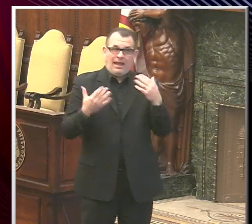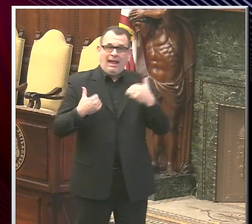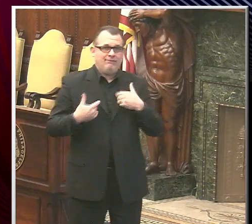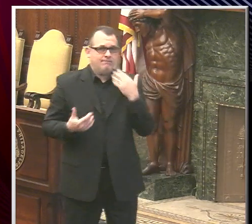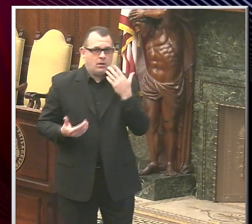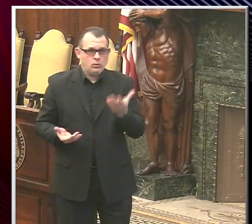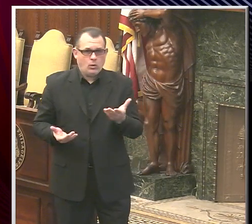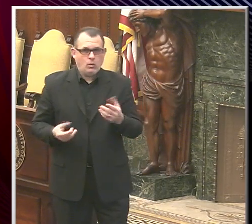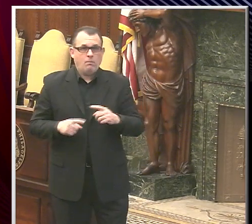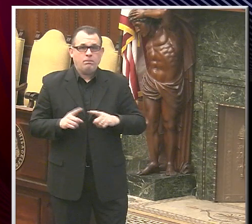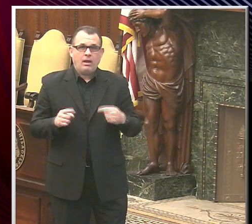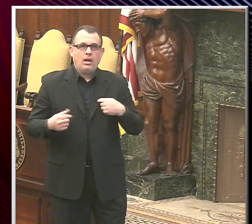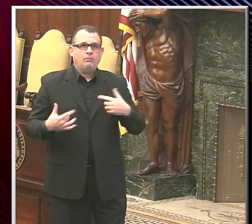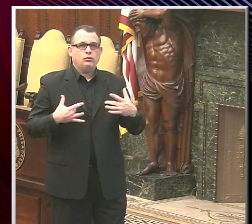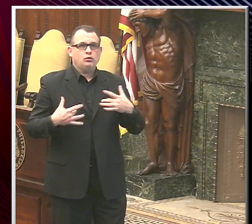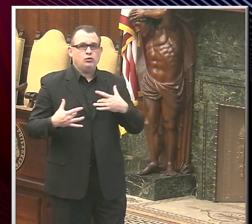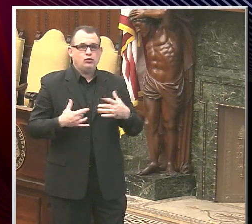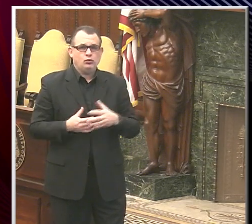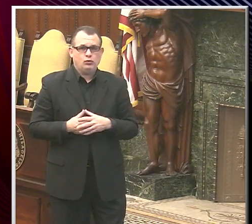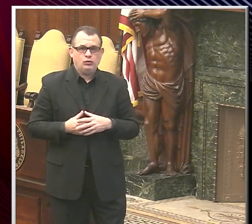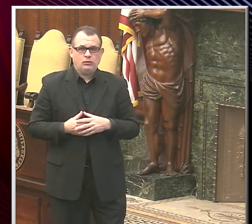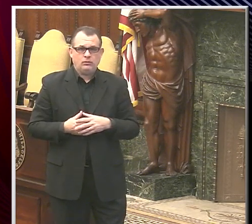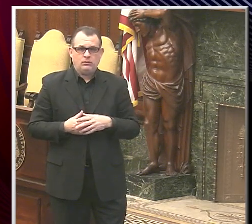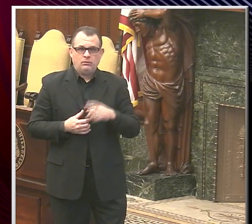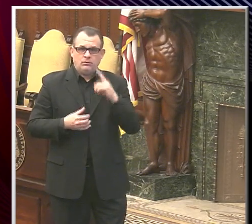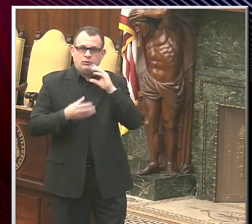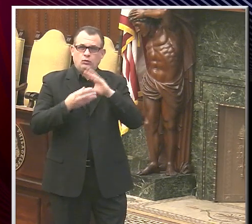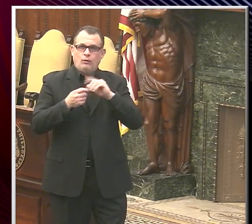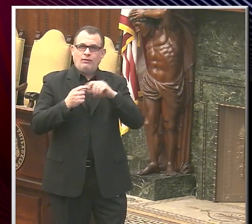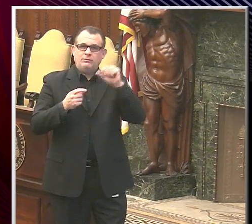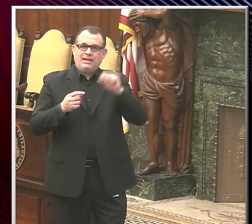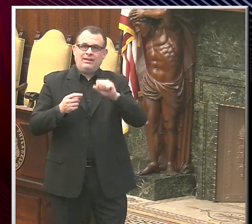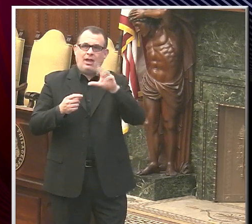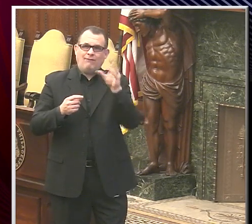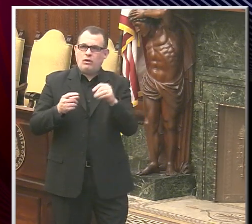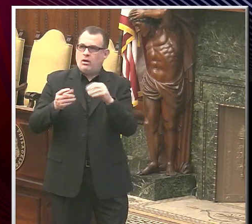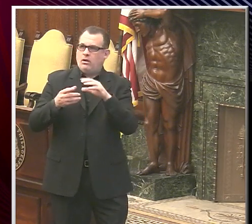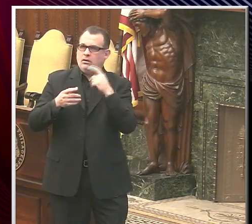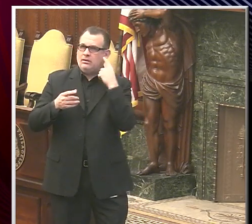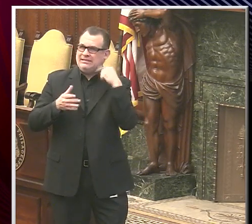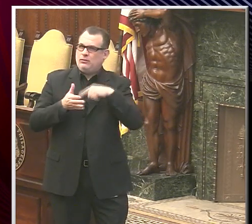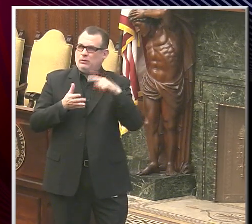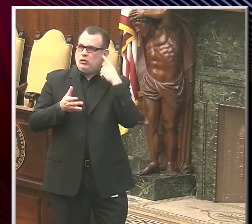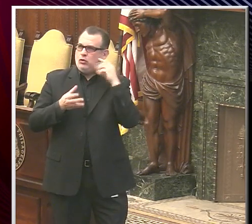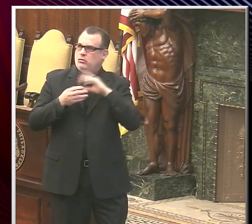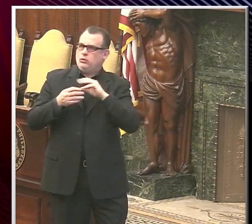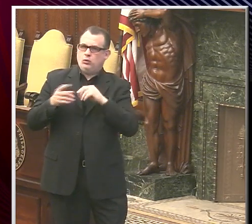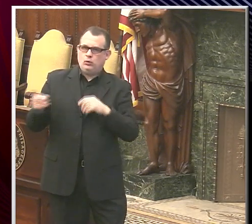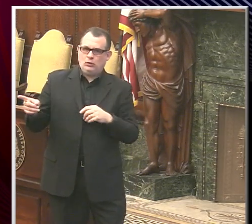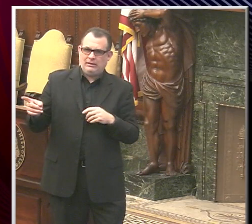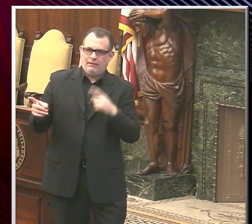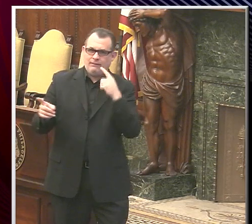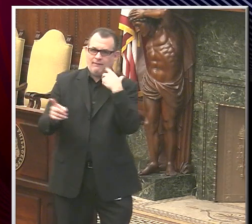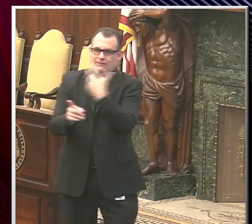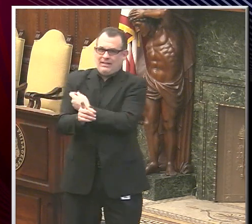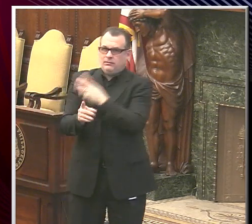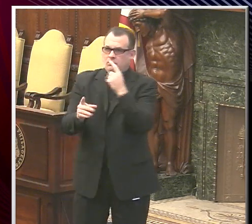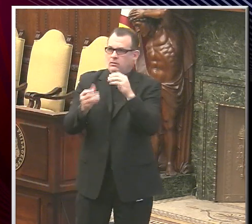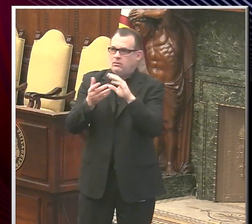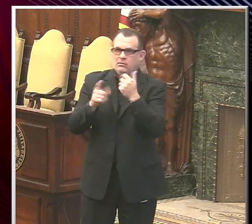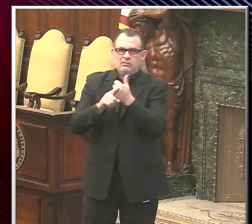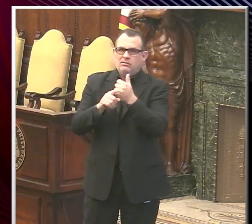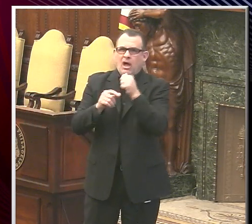some of the stories that came out of South Africa this week that suggested that some of the vaccines were less effective or the